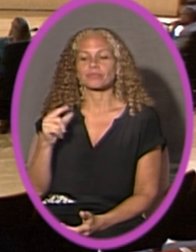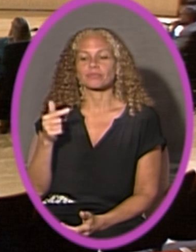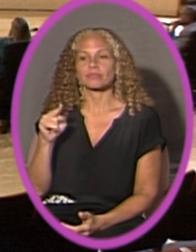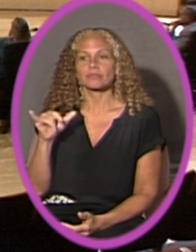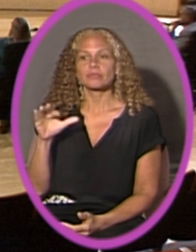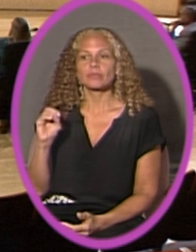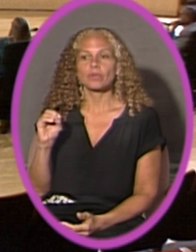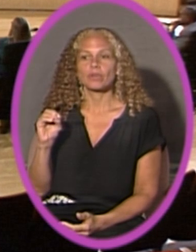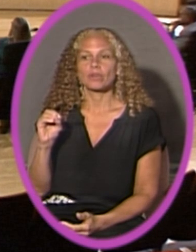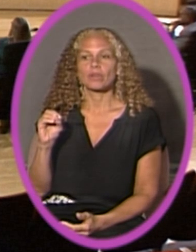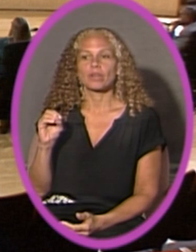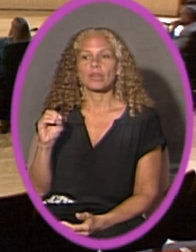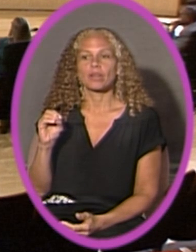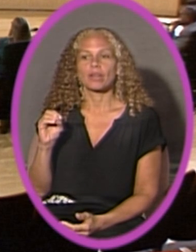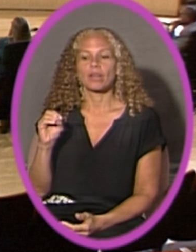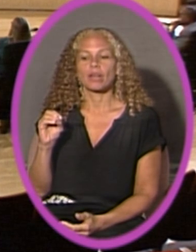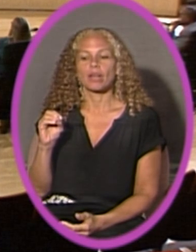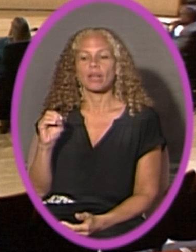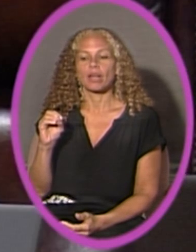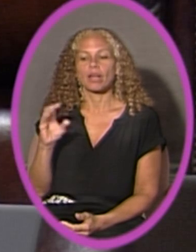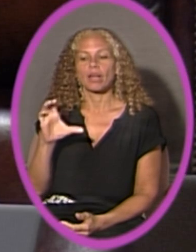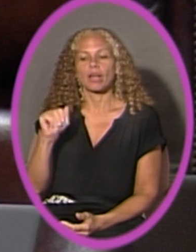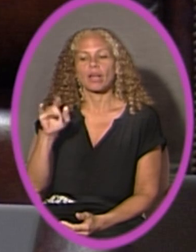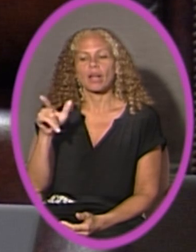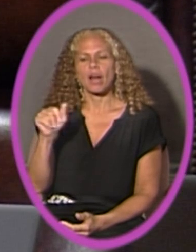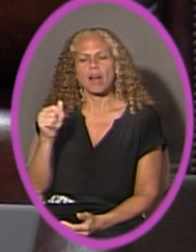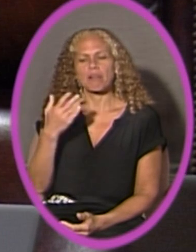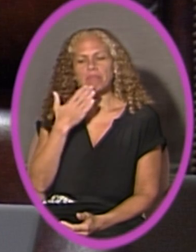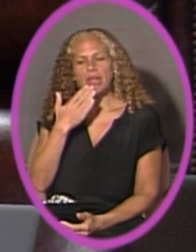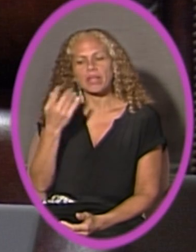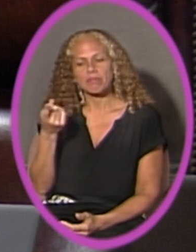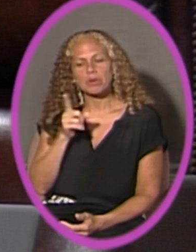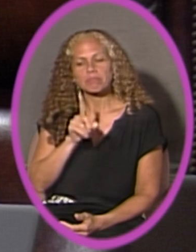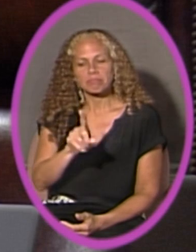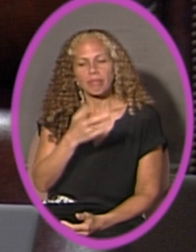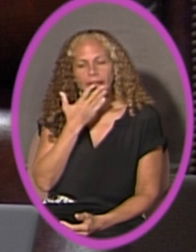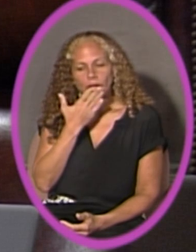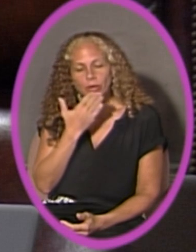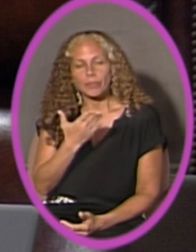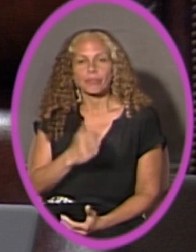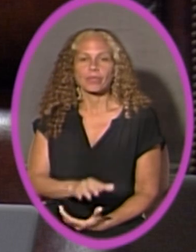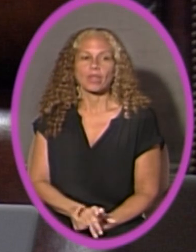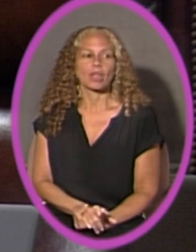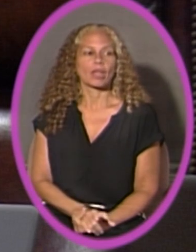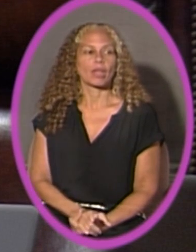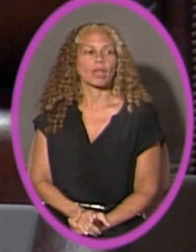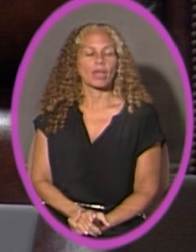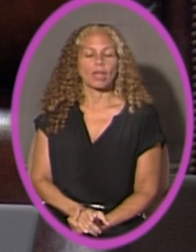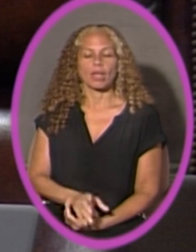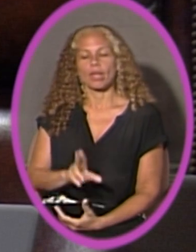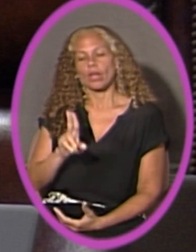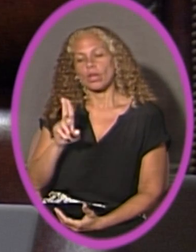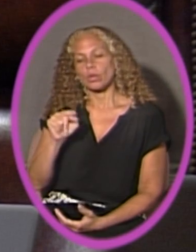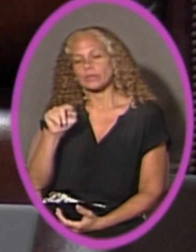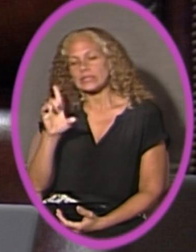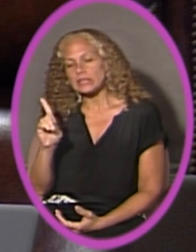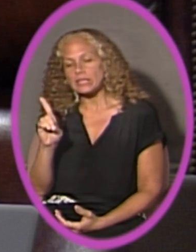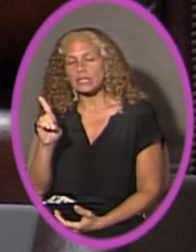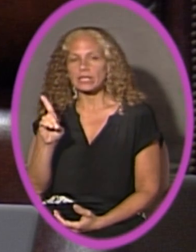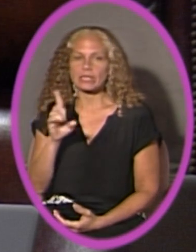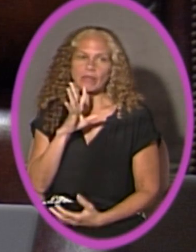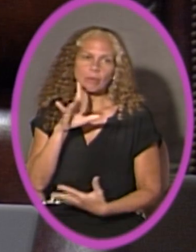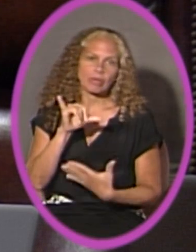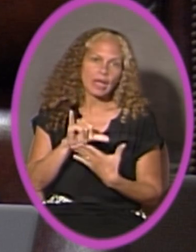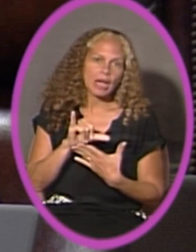I want to thank Carla for coming down. You know, we get to talk about UTD, and we'll be talking about